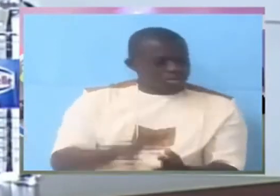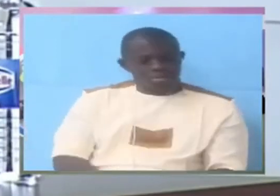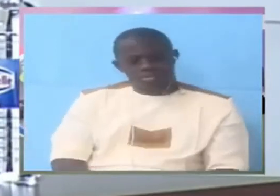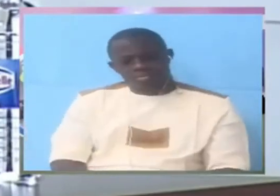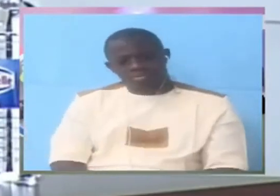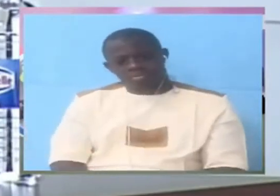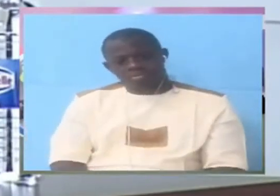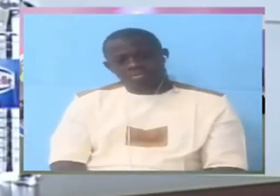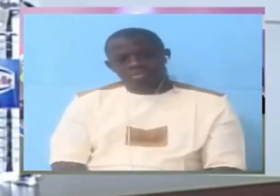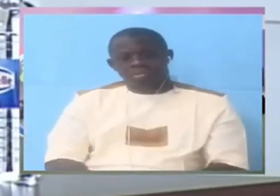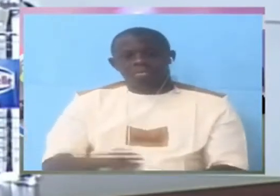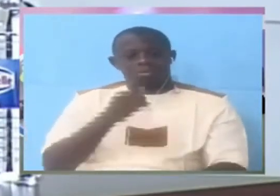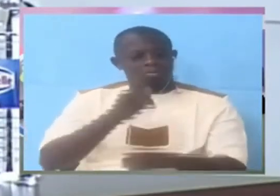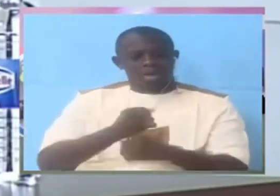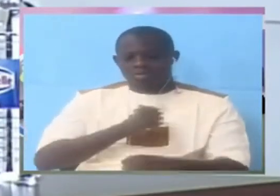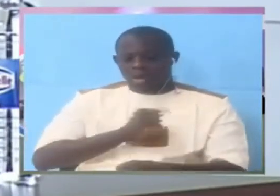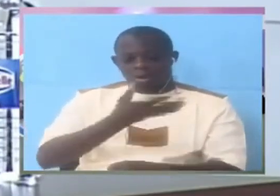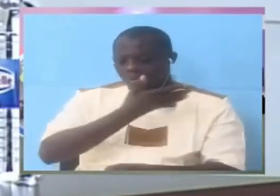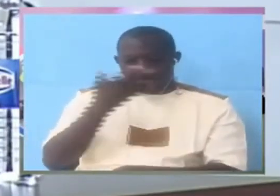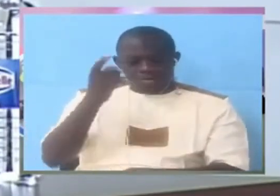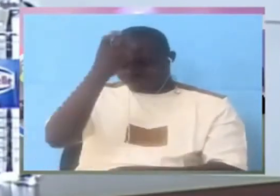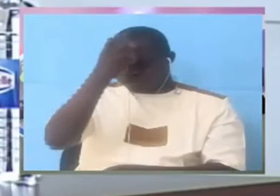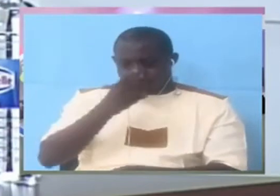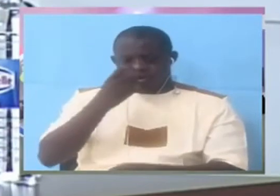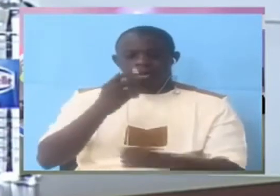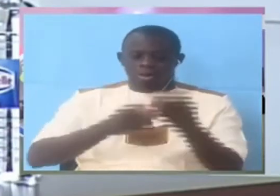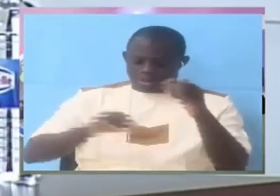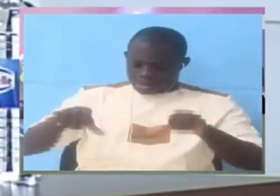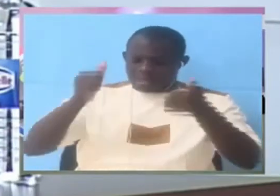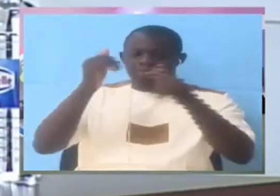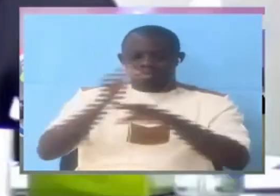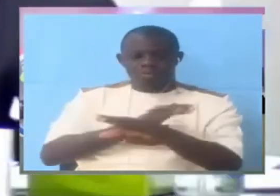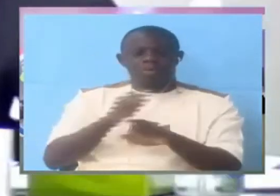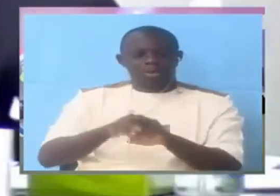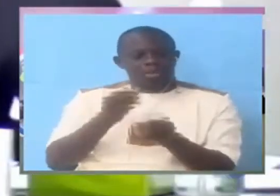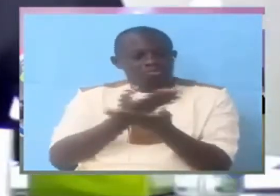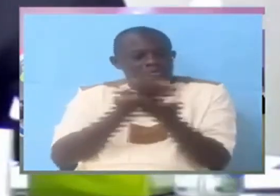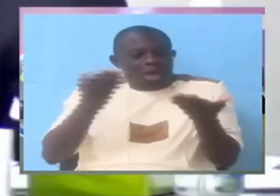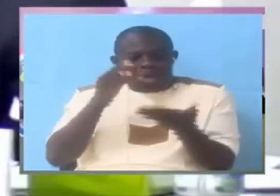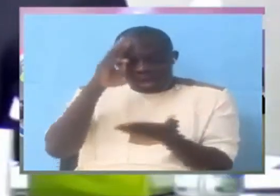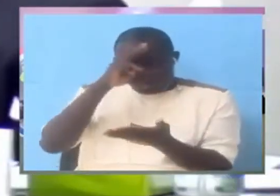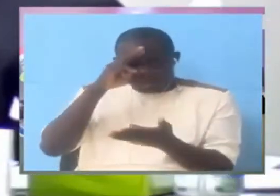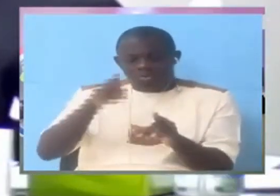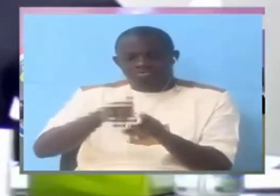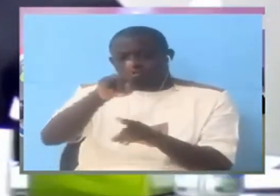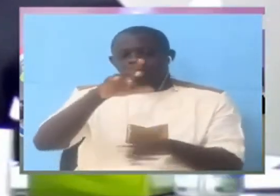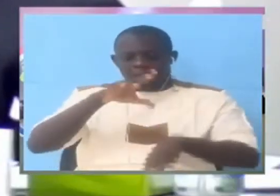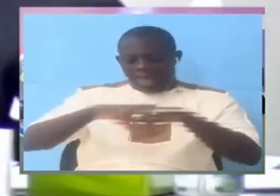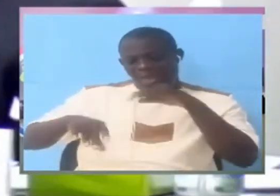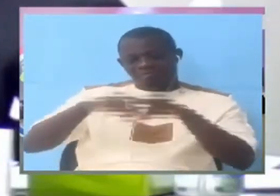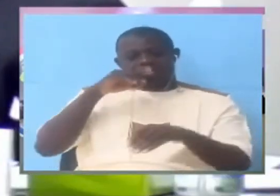It hurts me initially. And that is precisely the reason why you are avoiding.